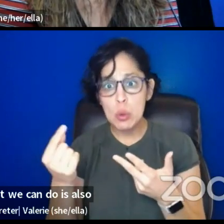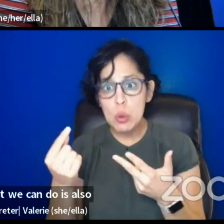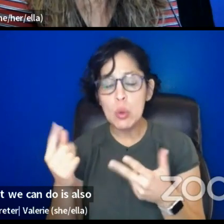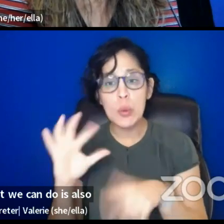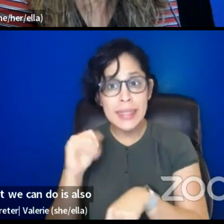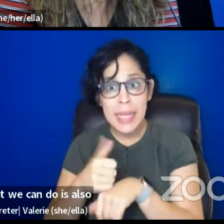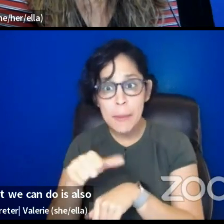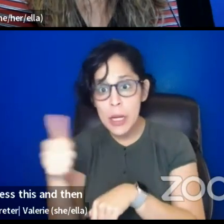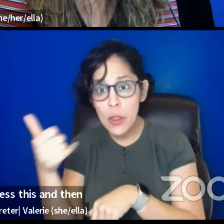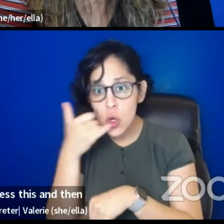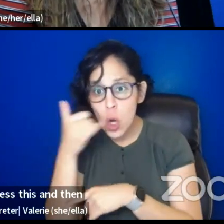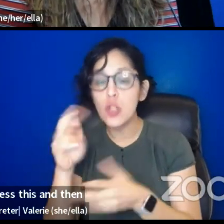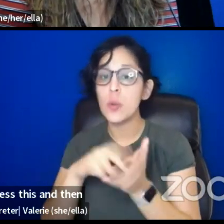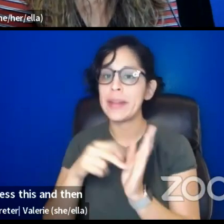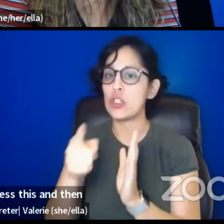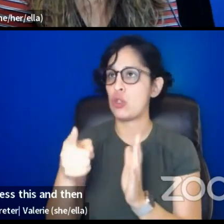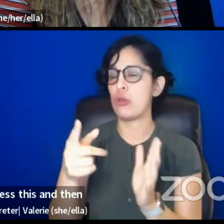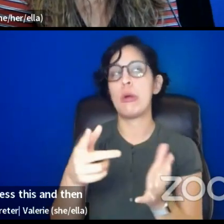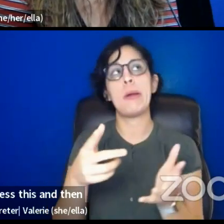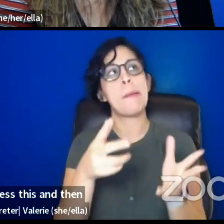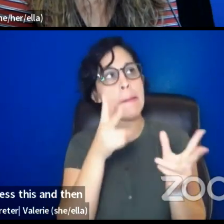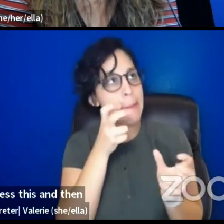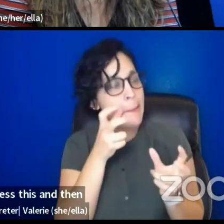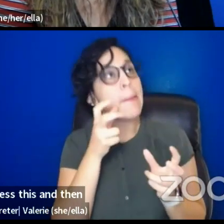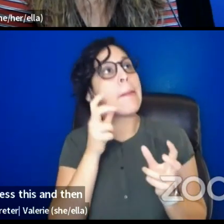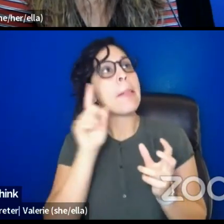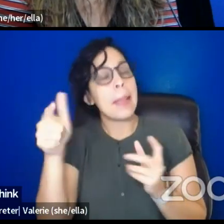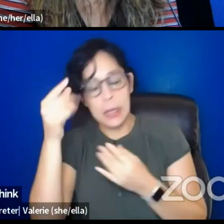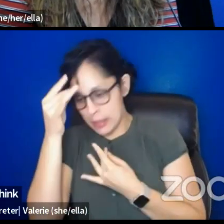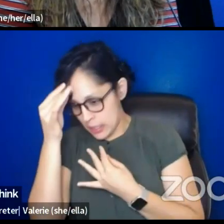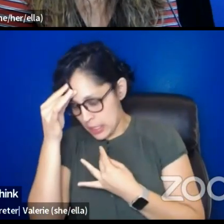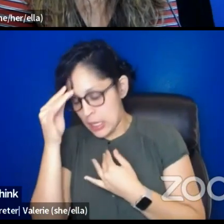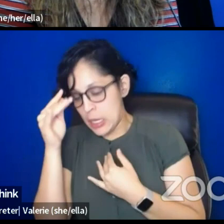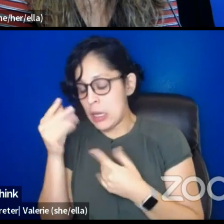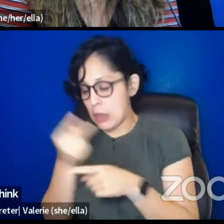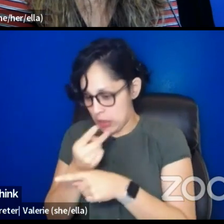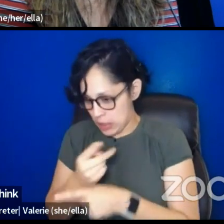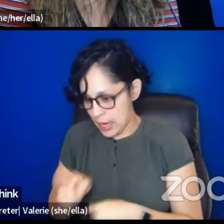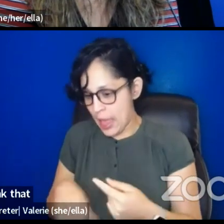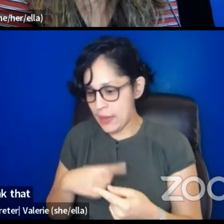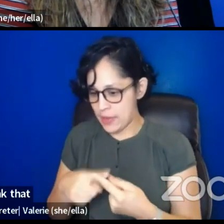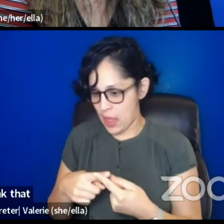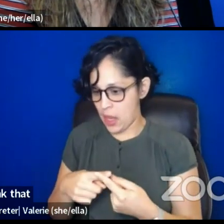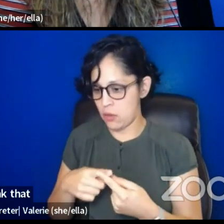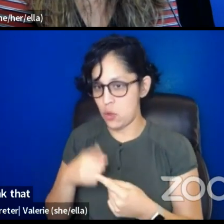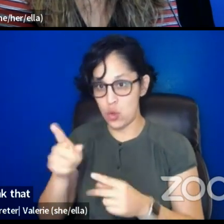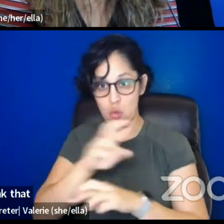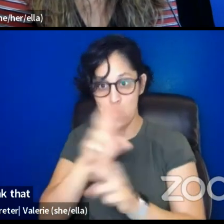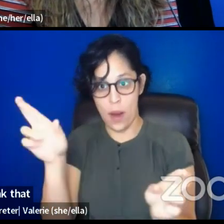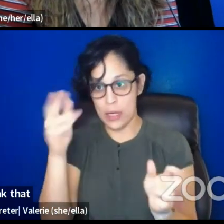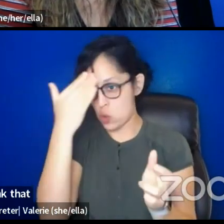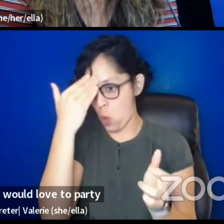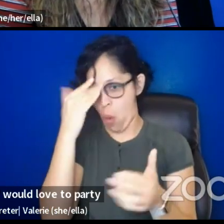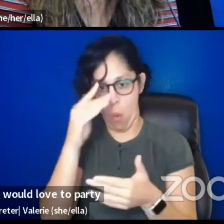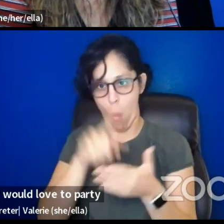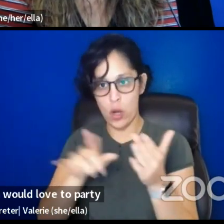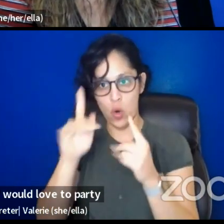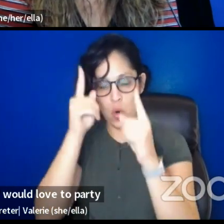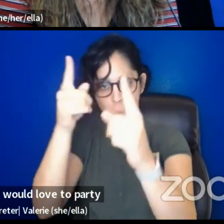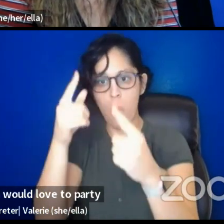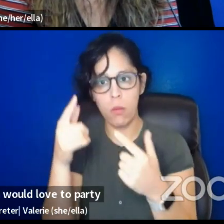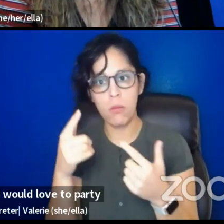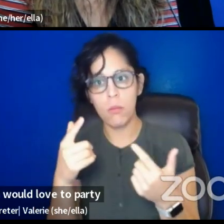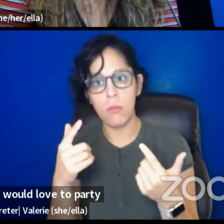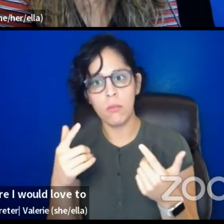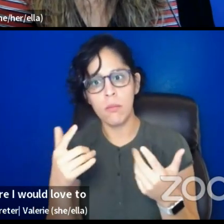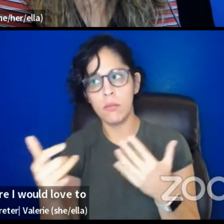this, and then come back and say, I think that after I've worked through this, this is where I would love to participate. The answer is yes, we'd love to